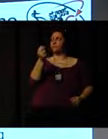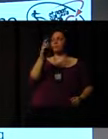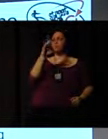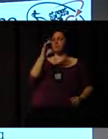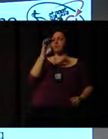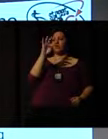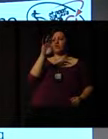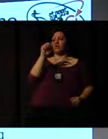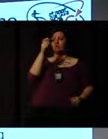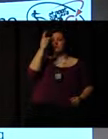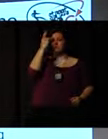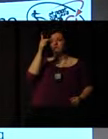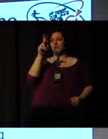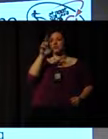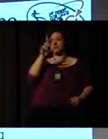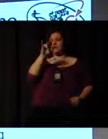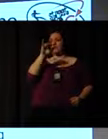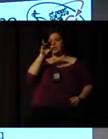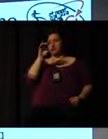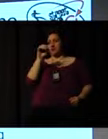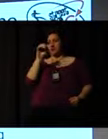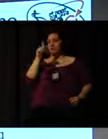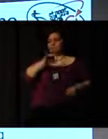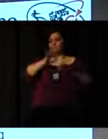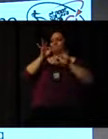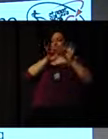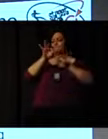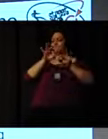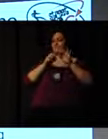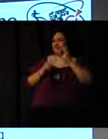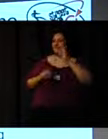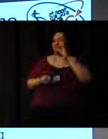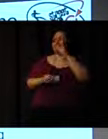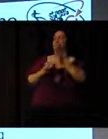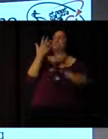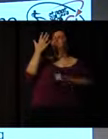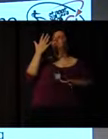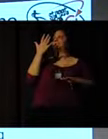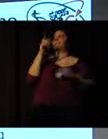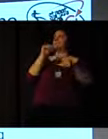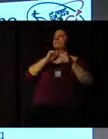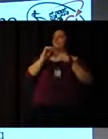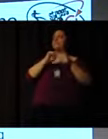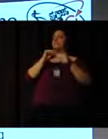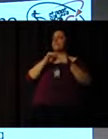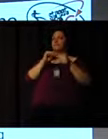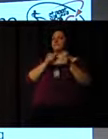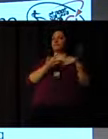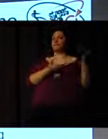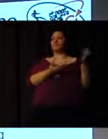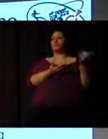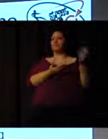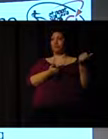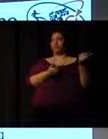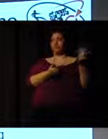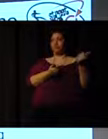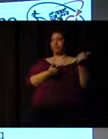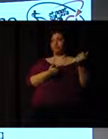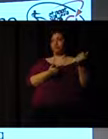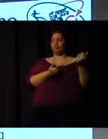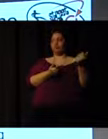would love to find out how we can make the young people in the UK have a way of accessing, you know, the fantastic experience